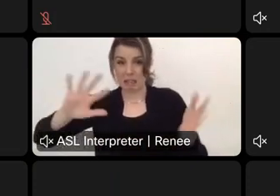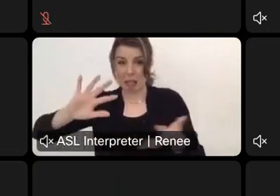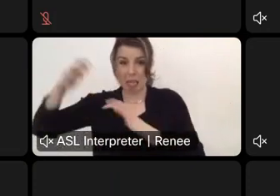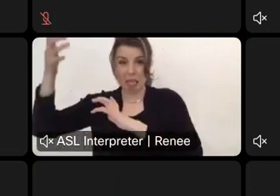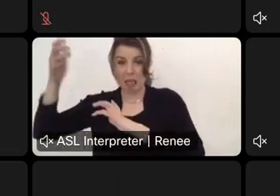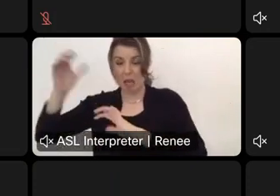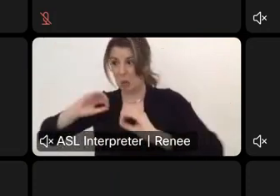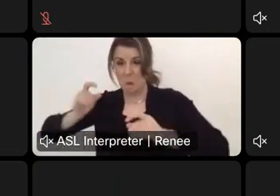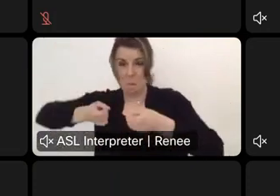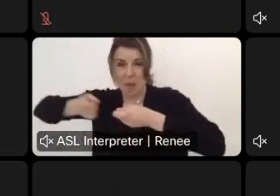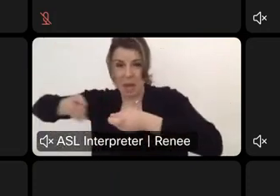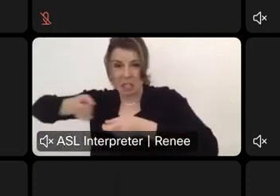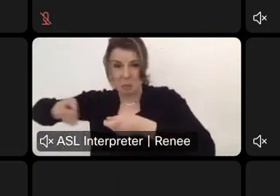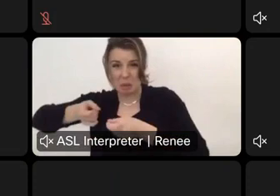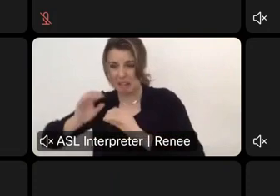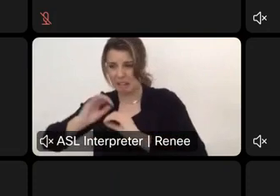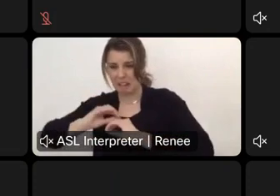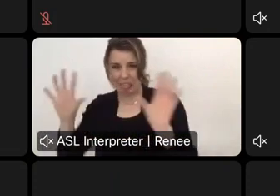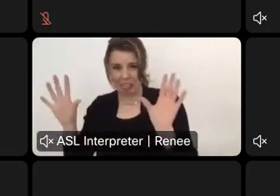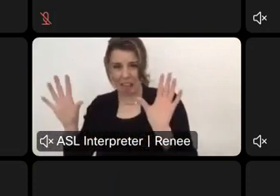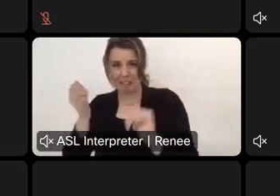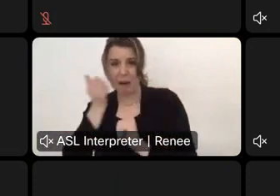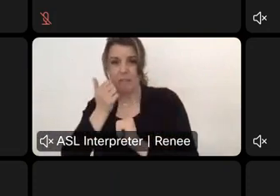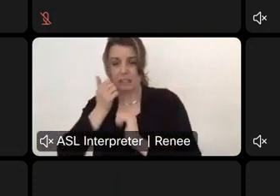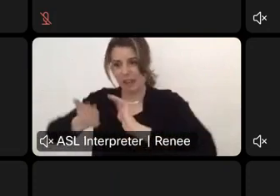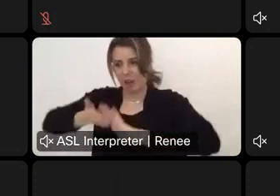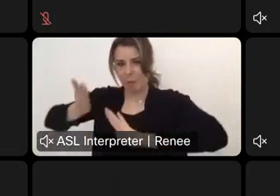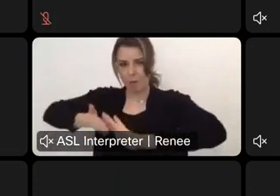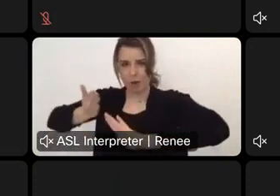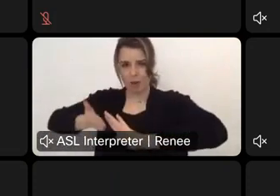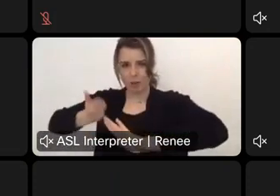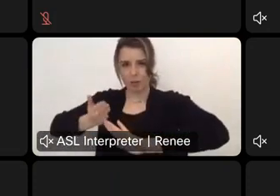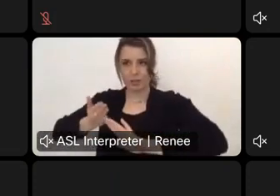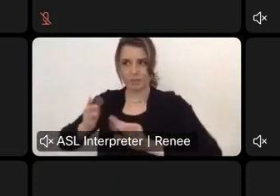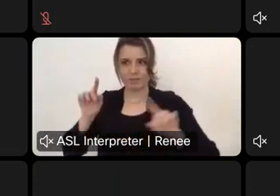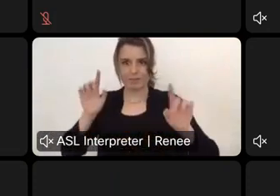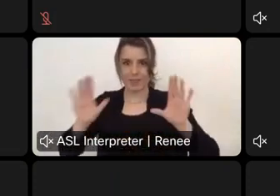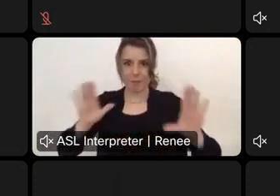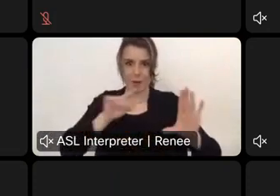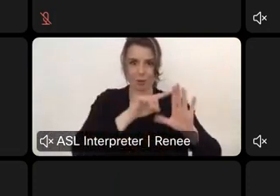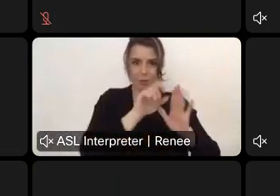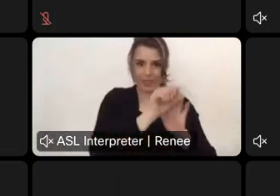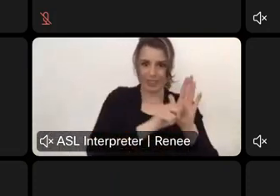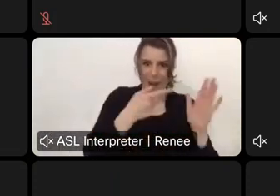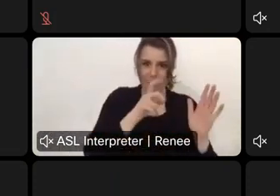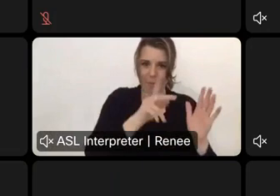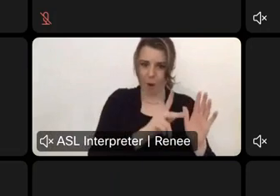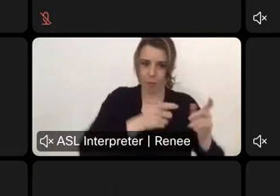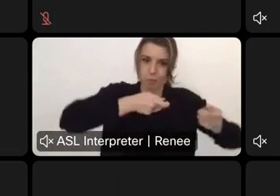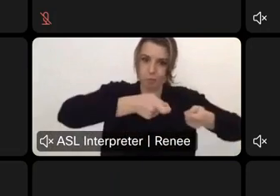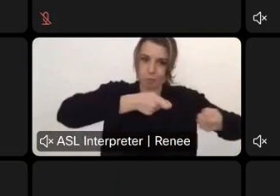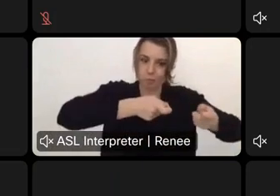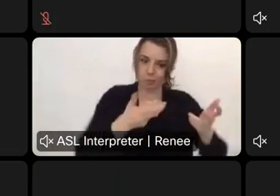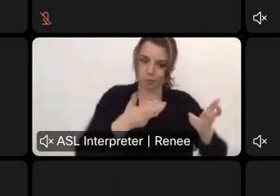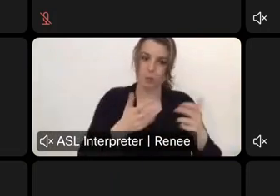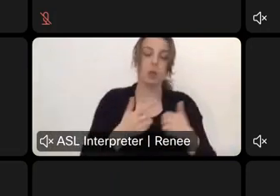management model for day to day operations and administration compared to state parks. And so we're, we're looking